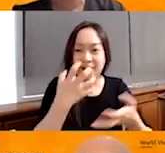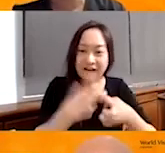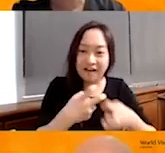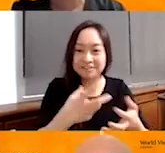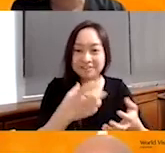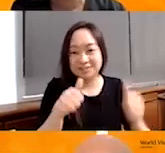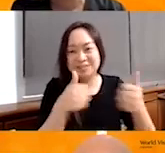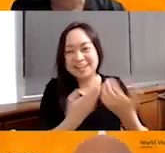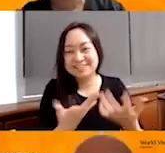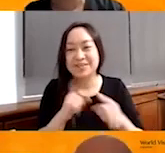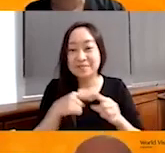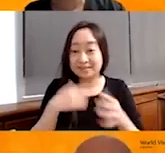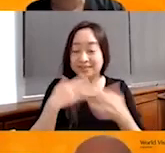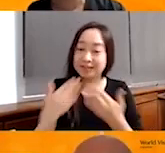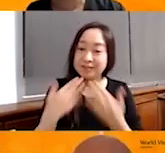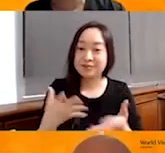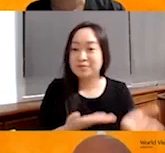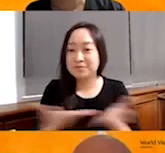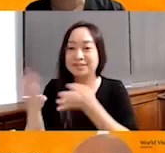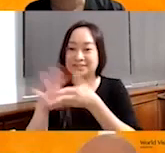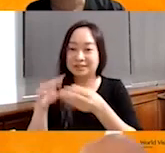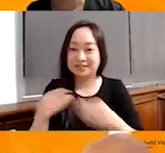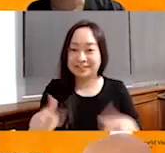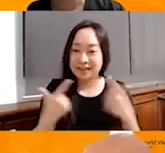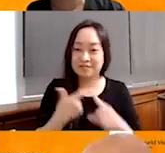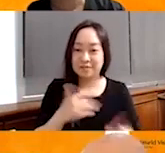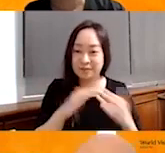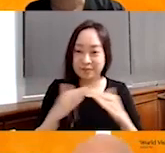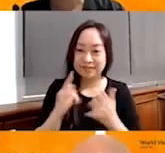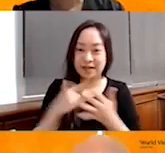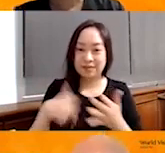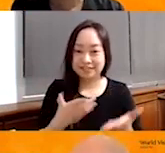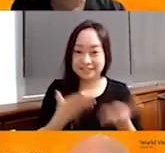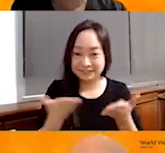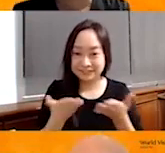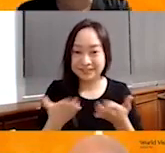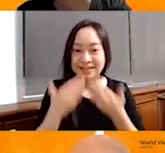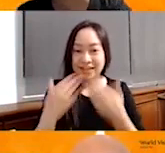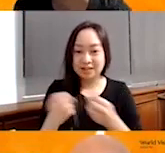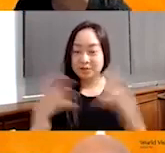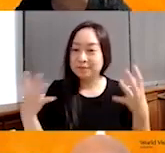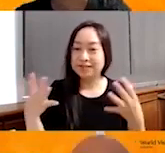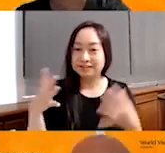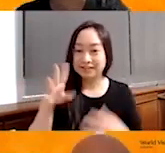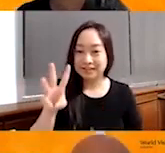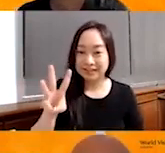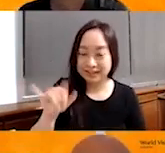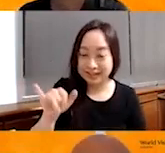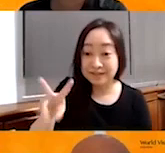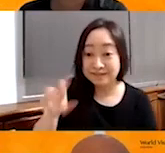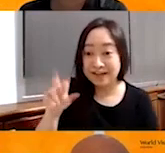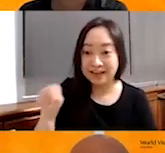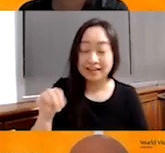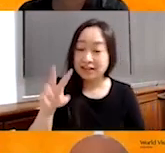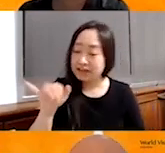bringing stories to us live from the community that we are serving. So thank you so much, Ivan. Ivan, I just want to kick off by